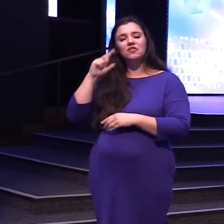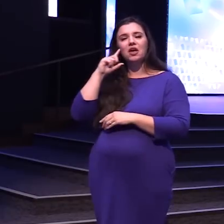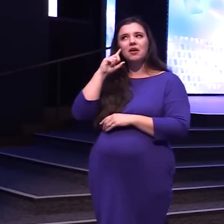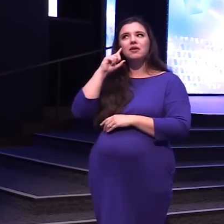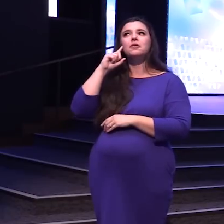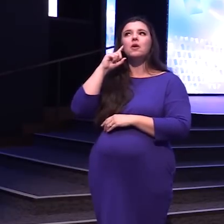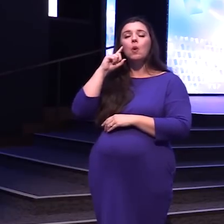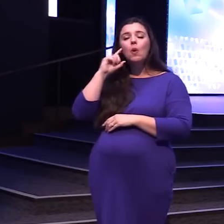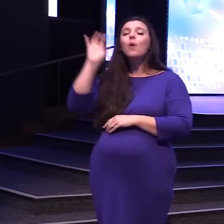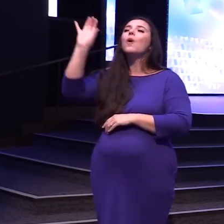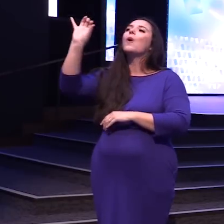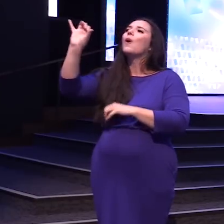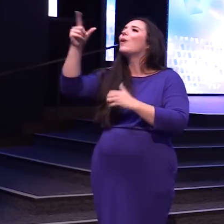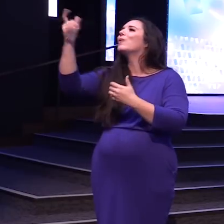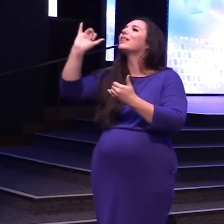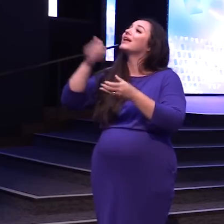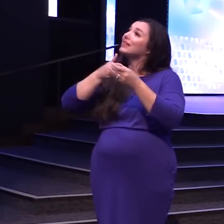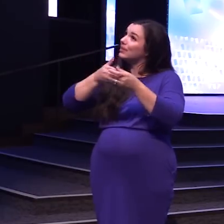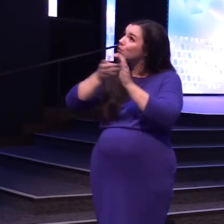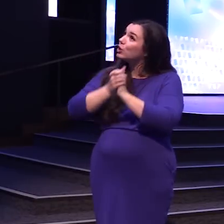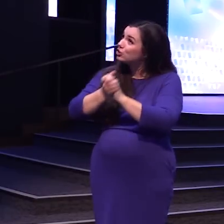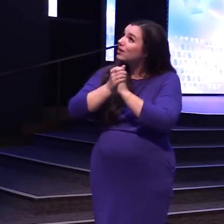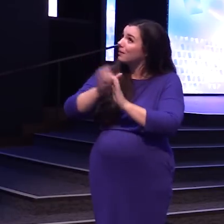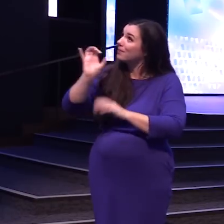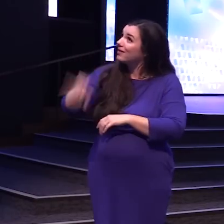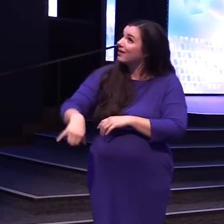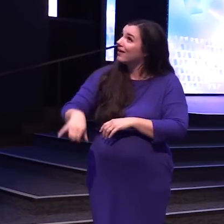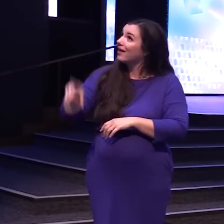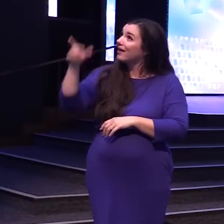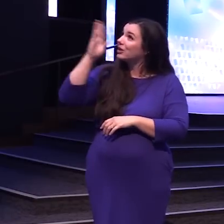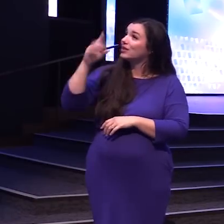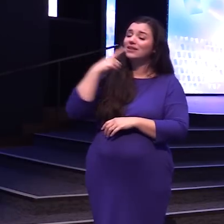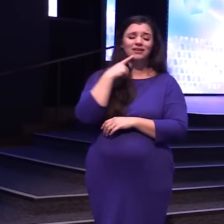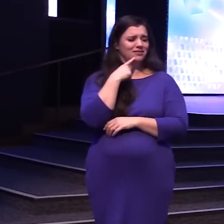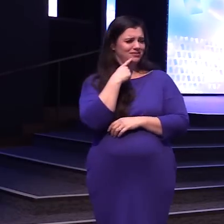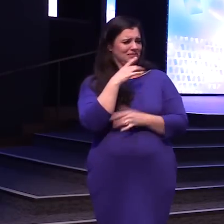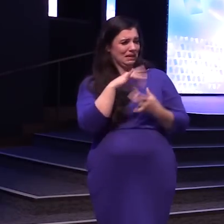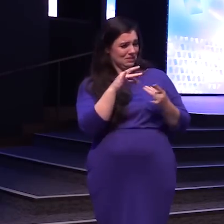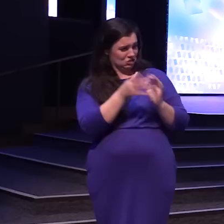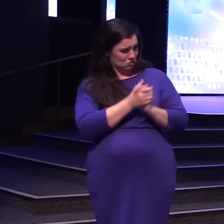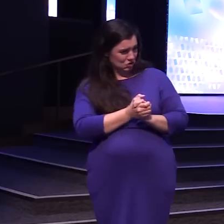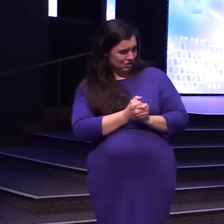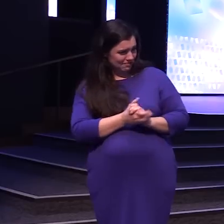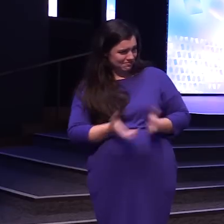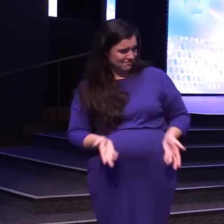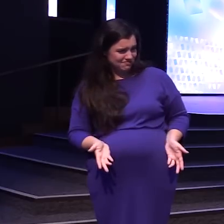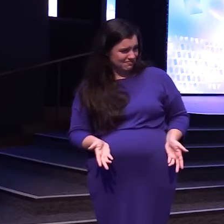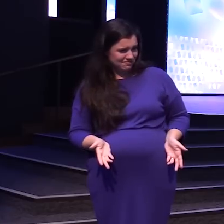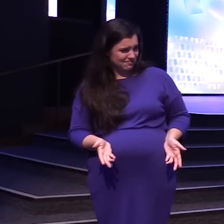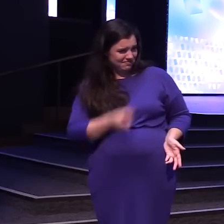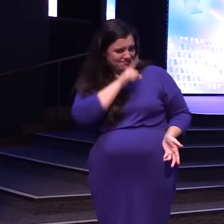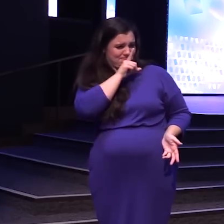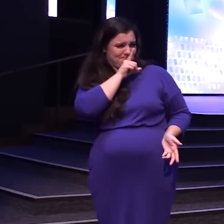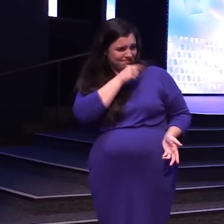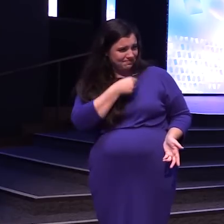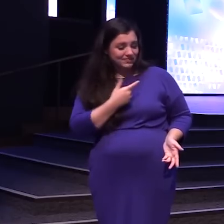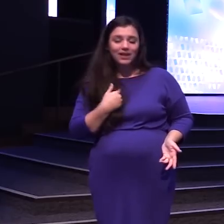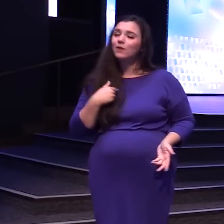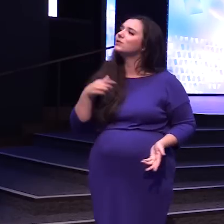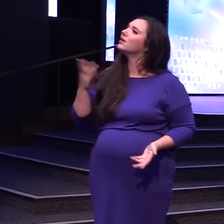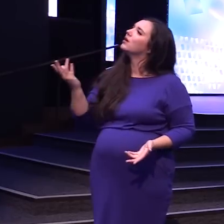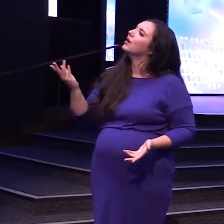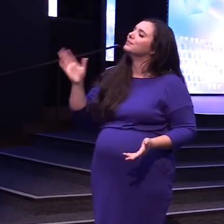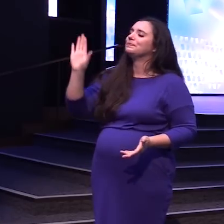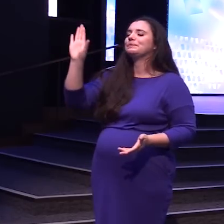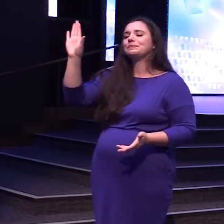Oh Like I'll lead worship And God was like Did I say anything About worship And I just kind of Was like